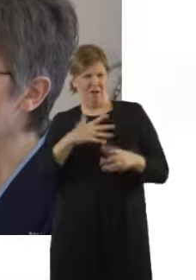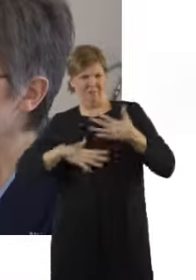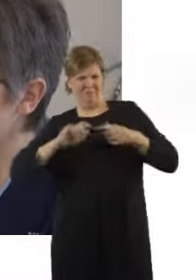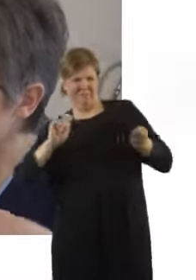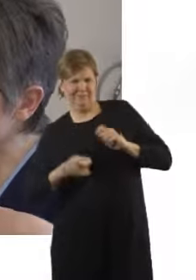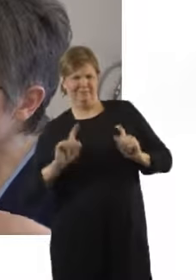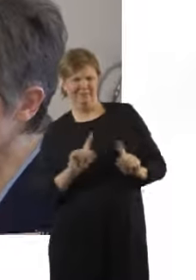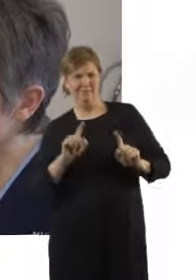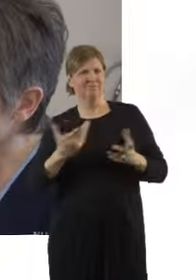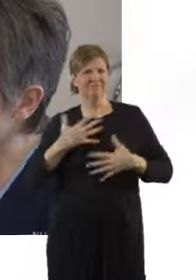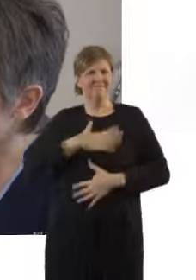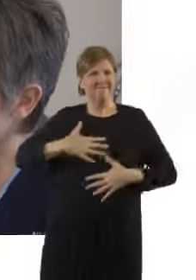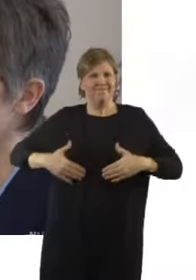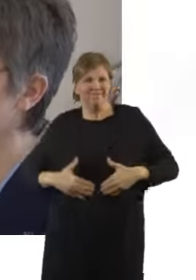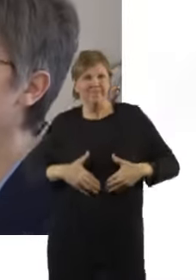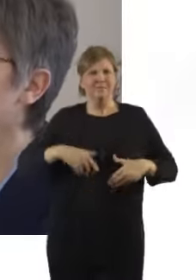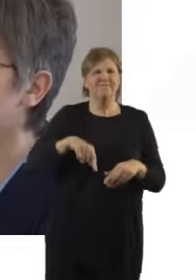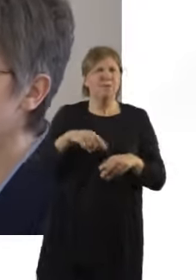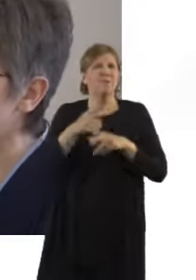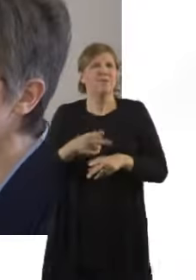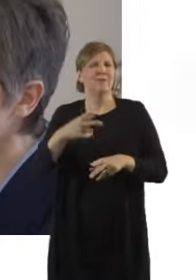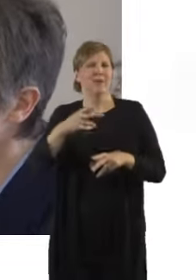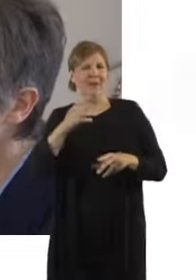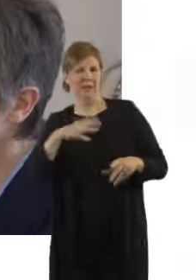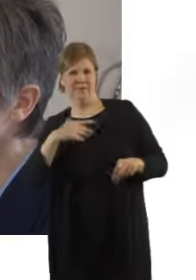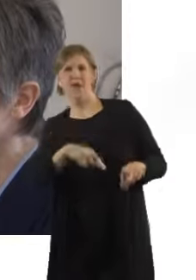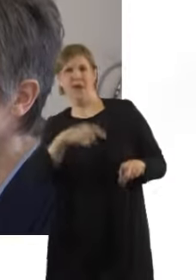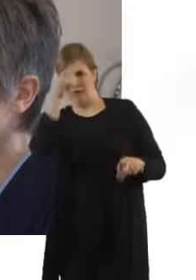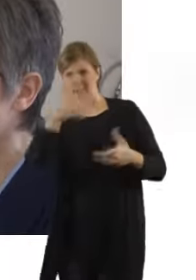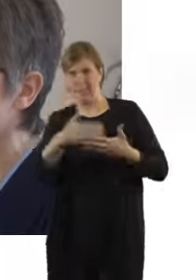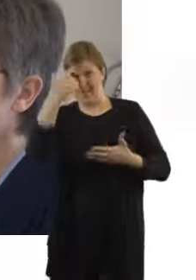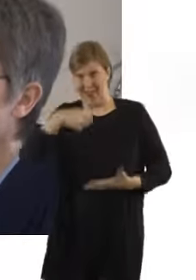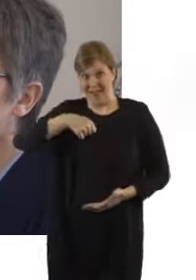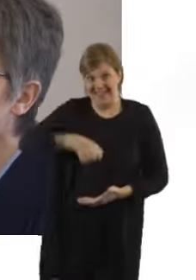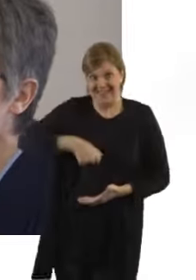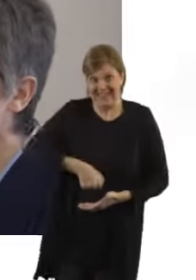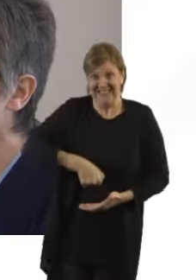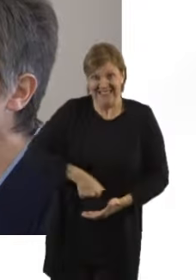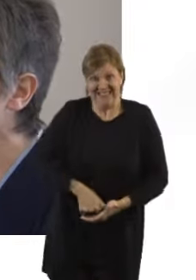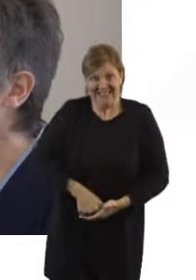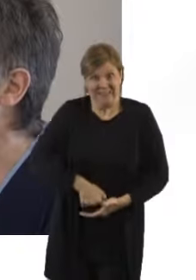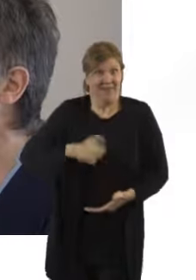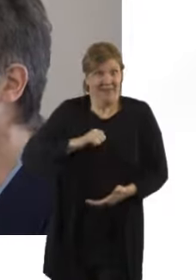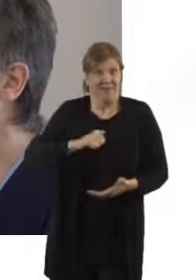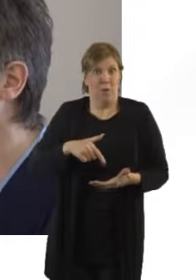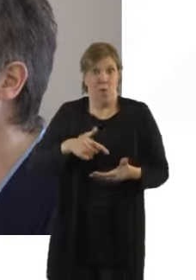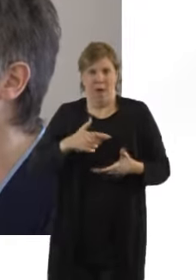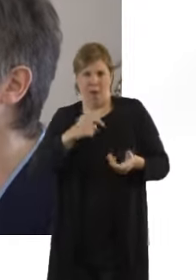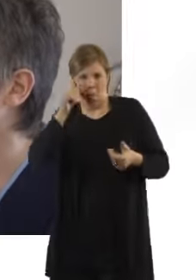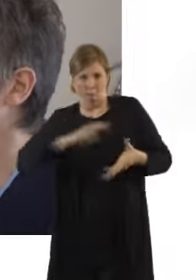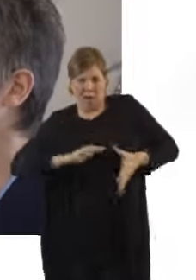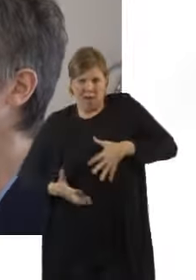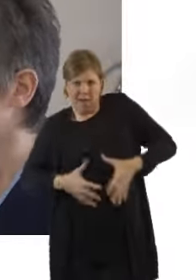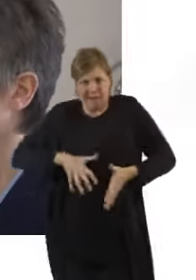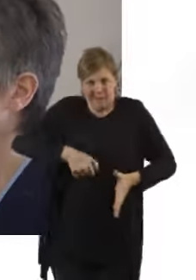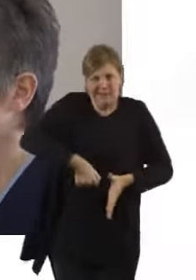that the baby's head is going deeper into the pelvis and that the baby is rotating round to the front. And the third way that most folk are aware